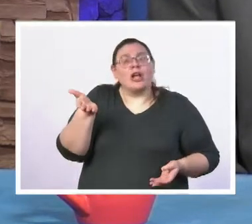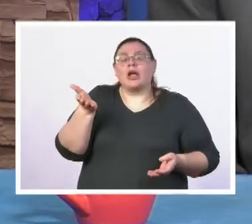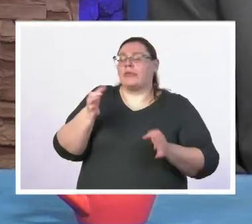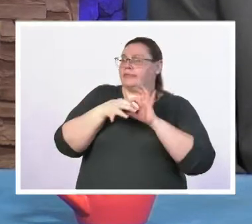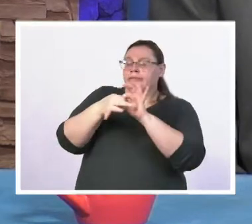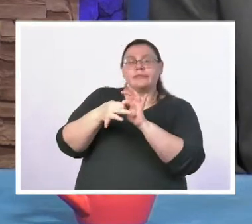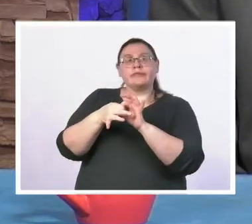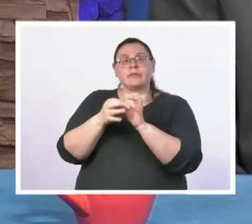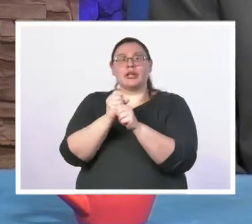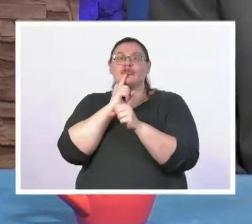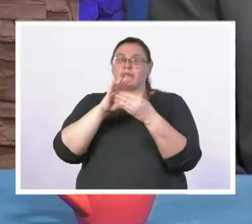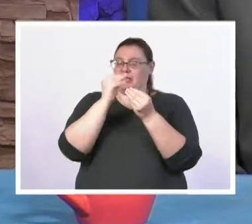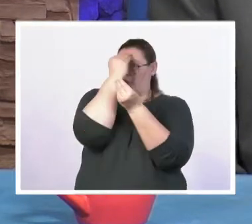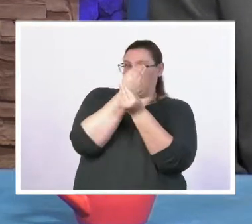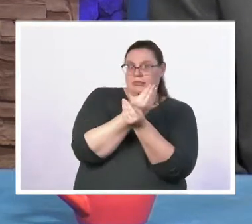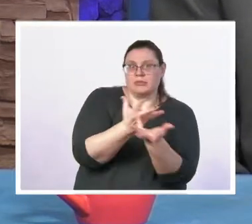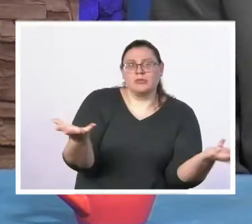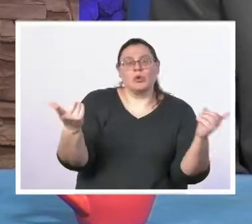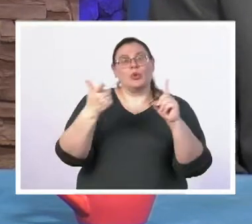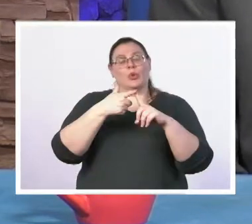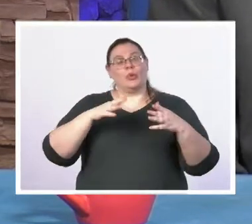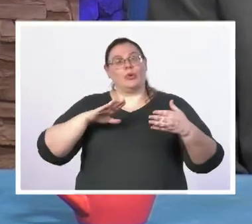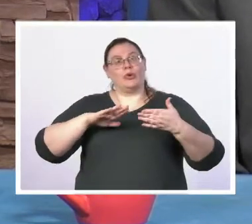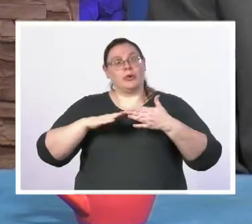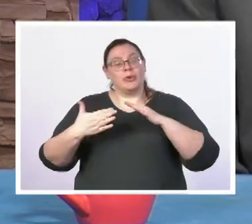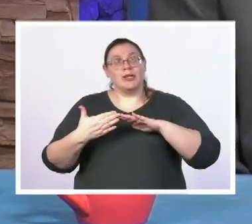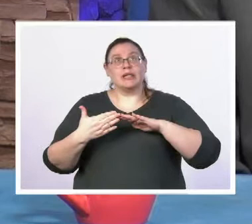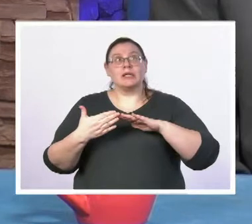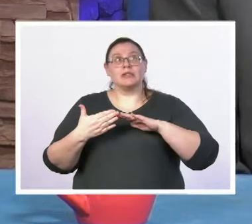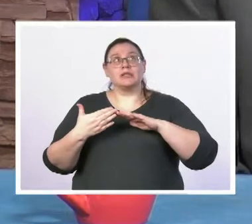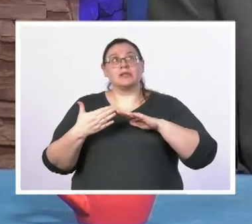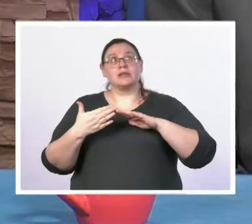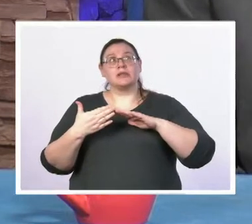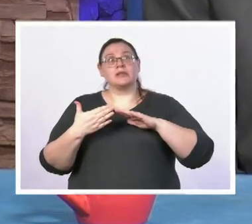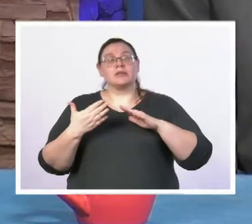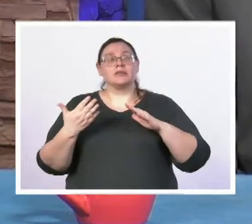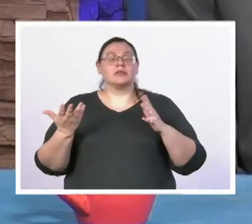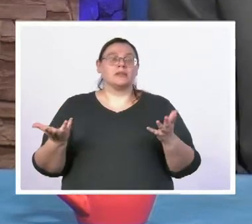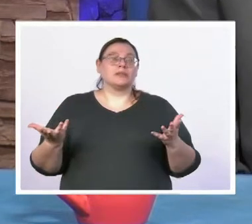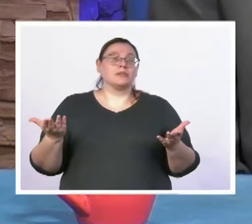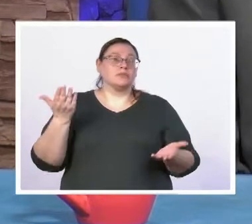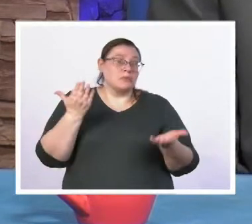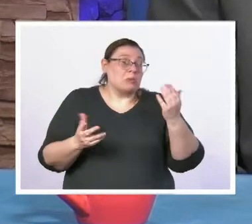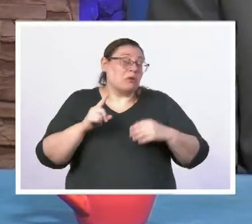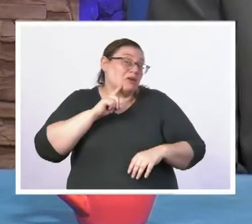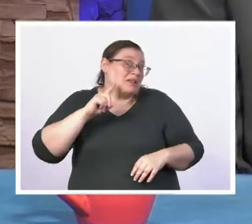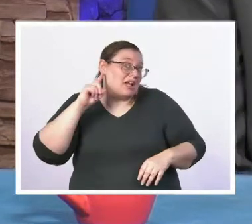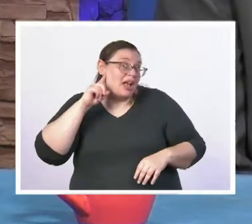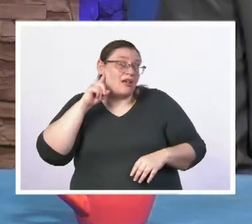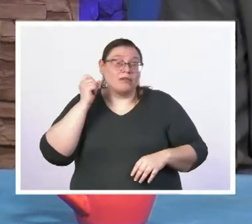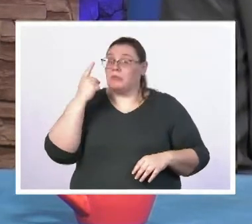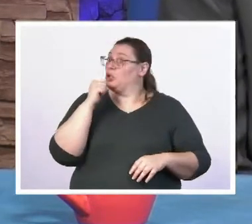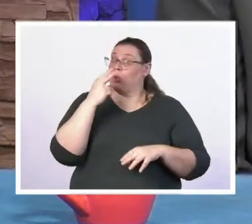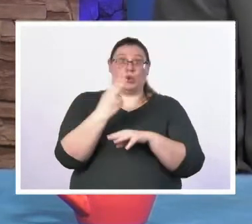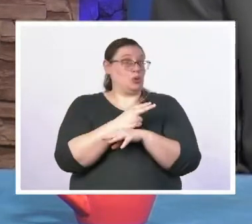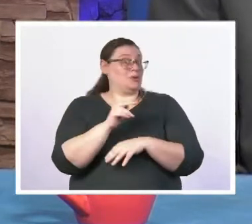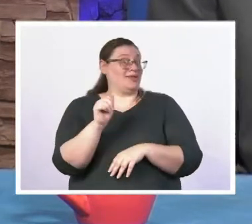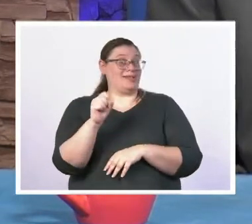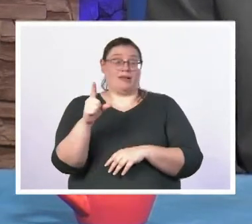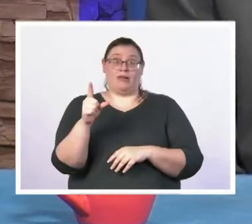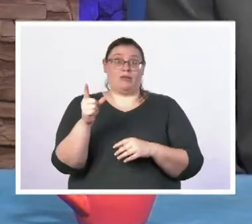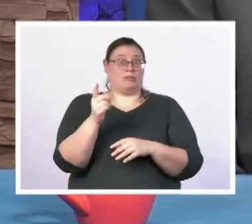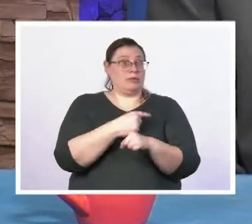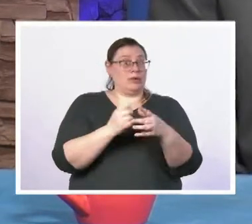getting the message across to communities that uh perhaps are deaf but don't use american sign language